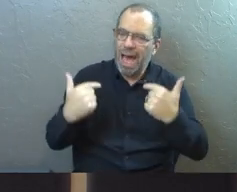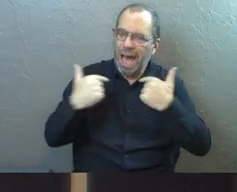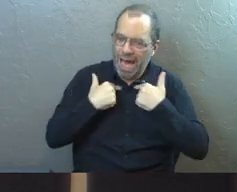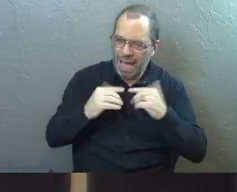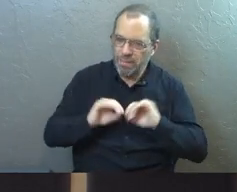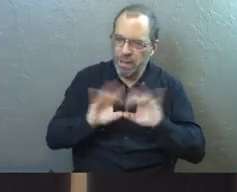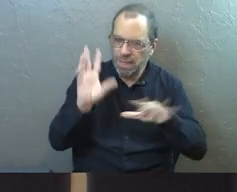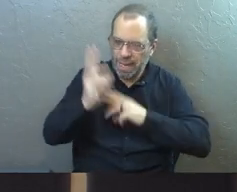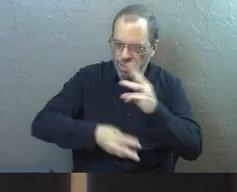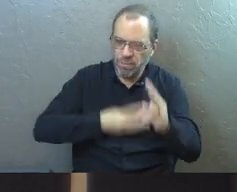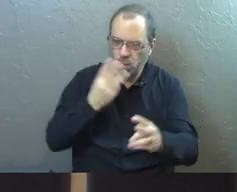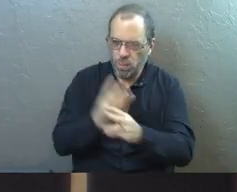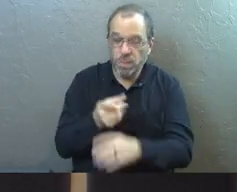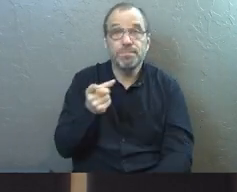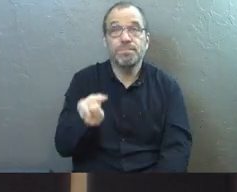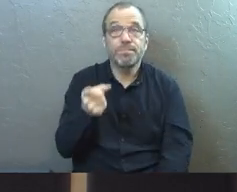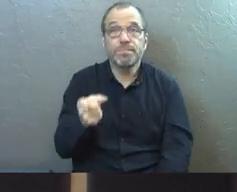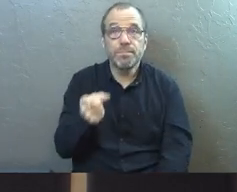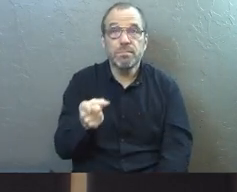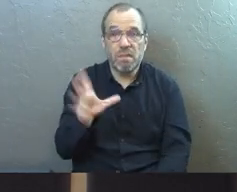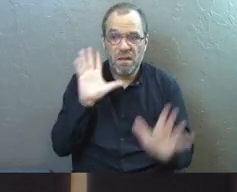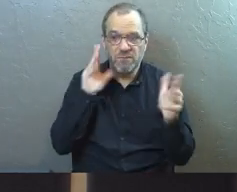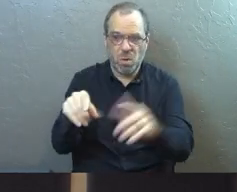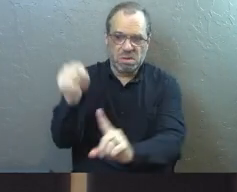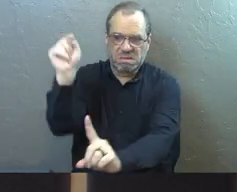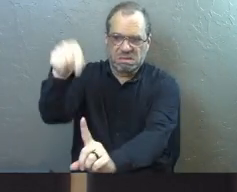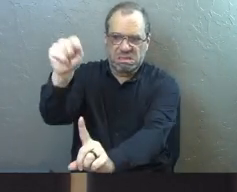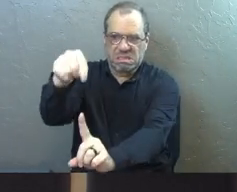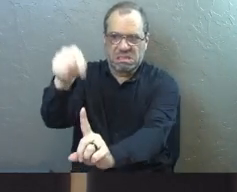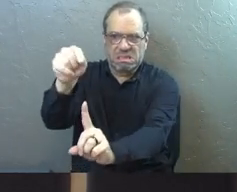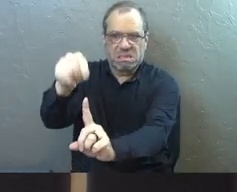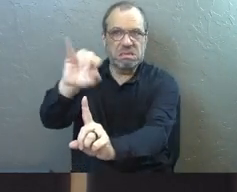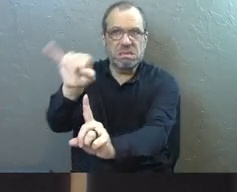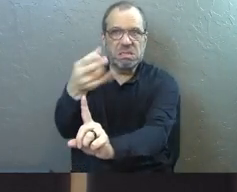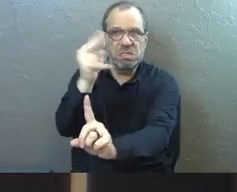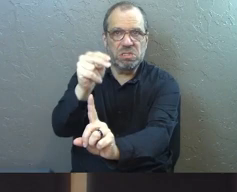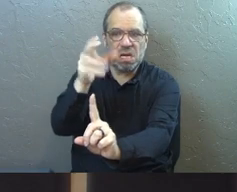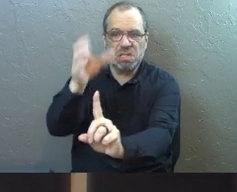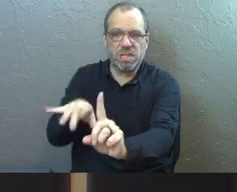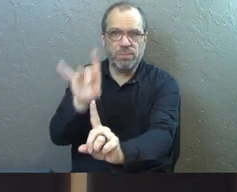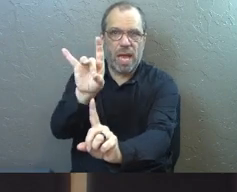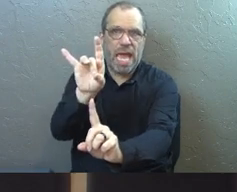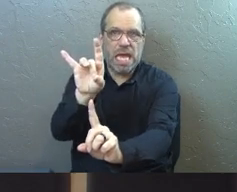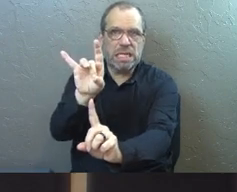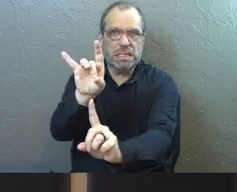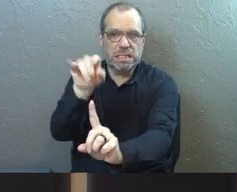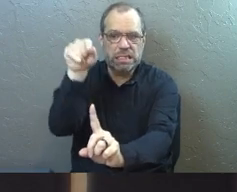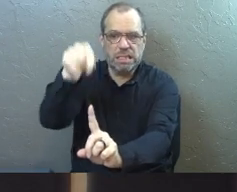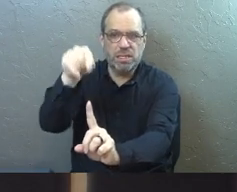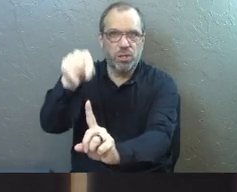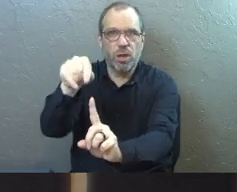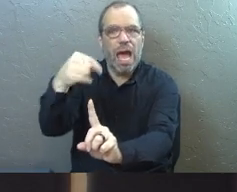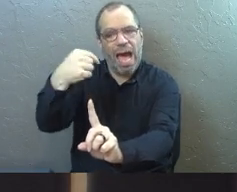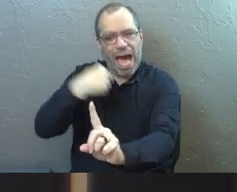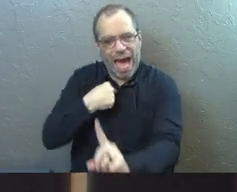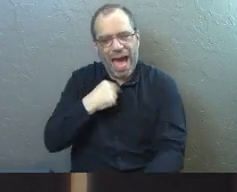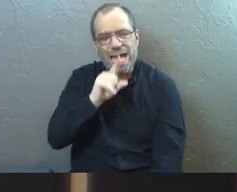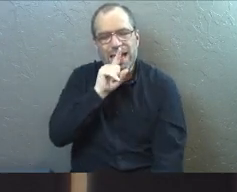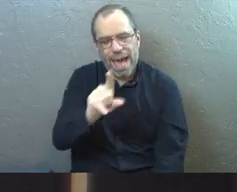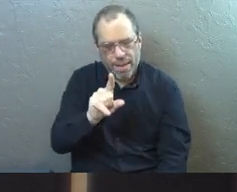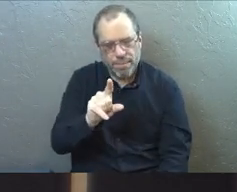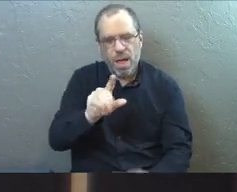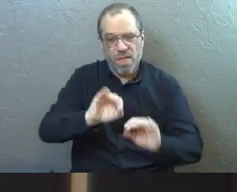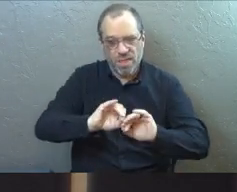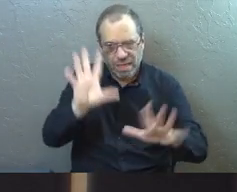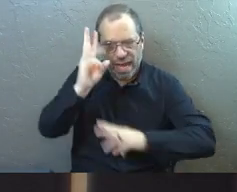am the light of the world. This is going to be where we focus almost all of our time today is on this verse and this idea. I am the light